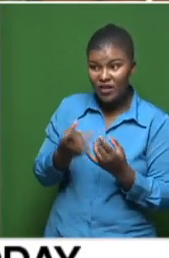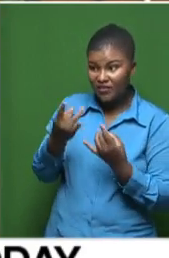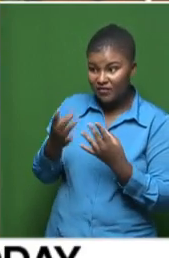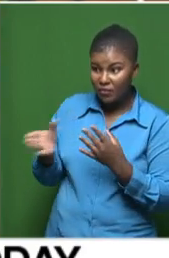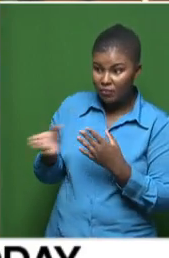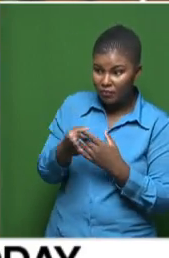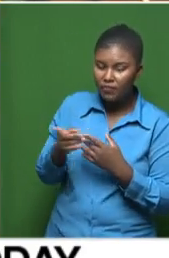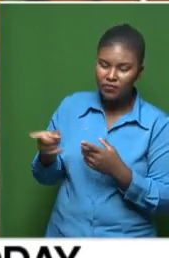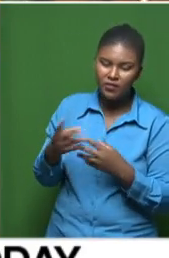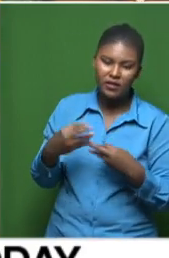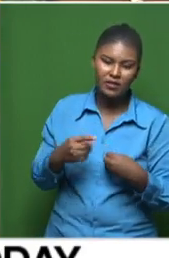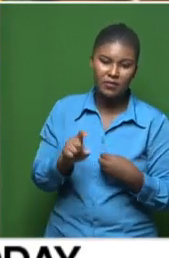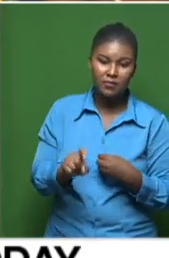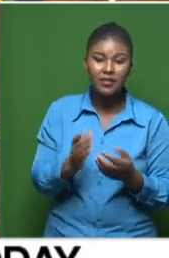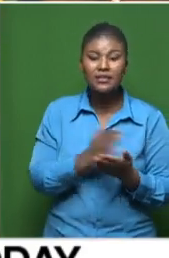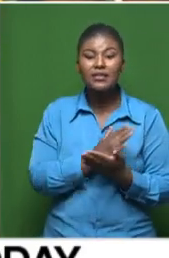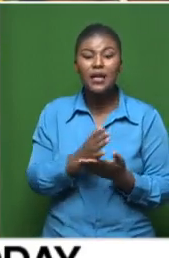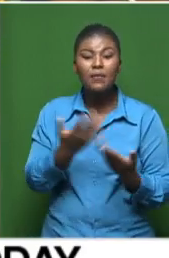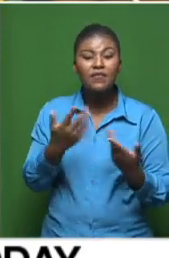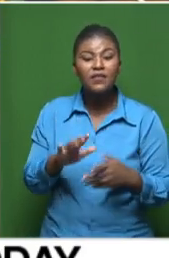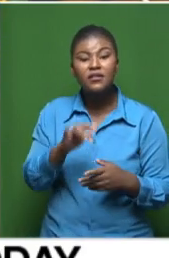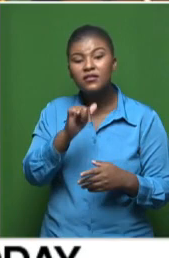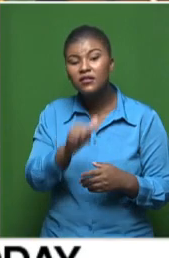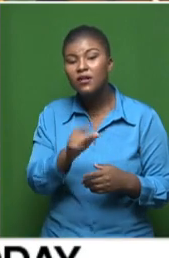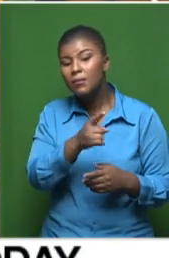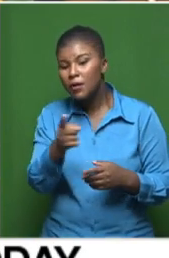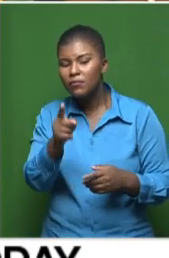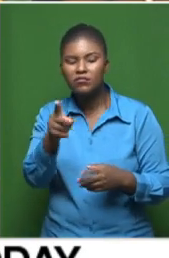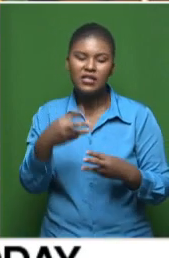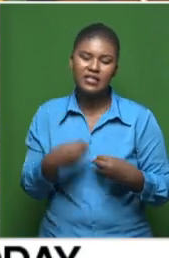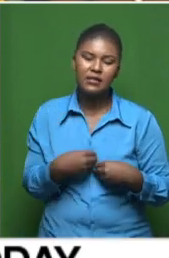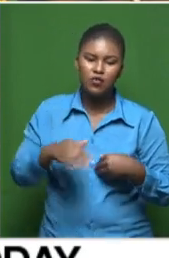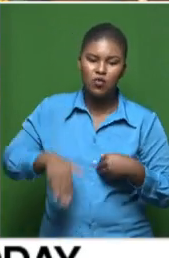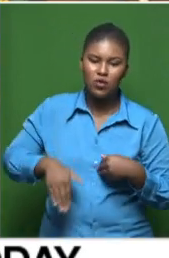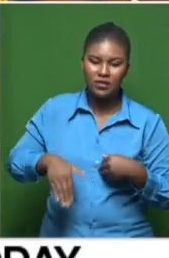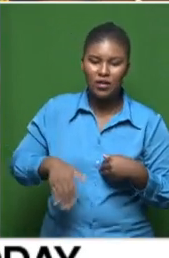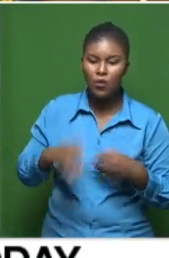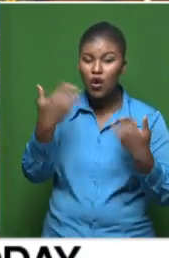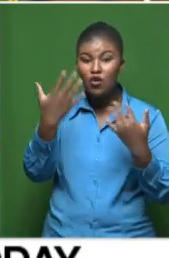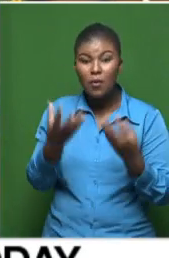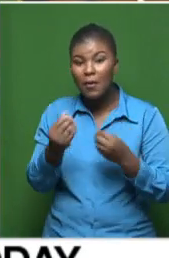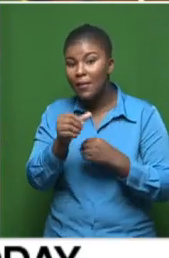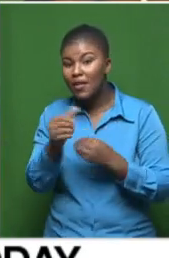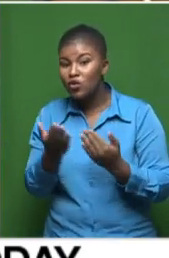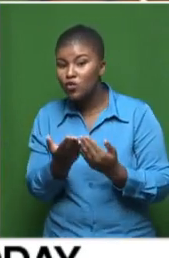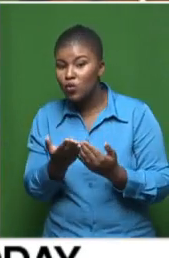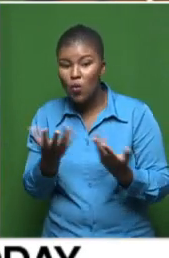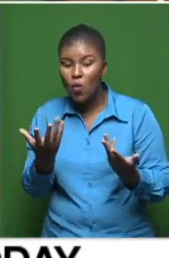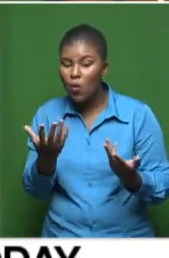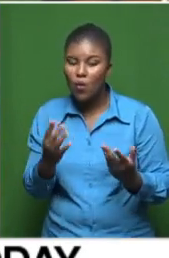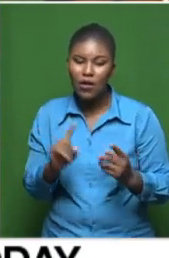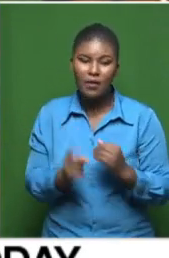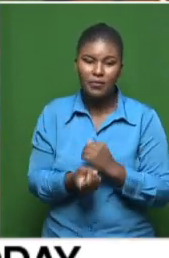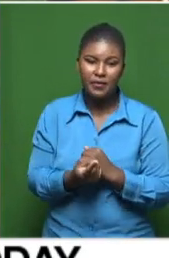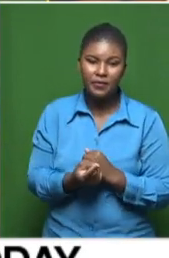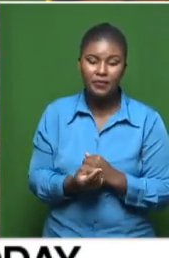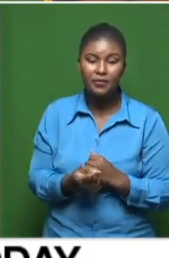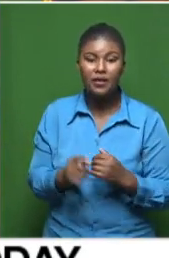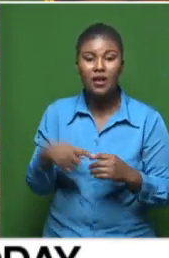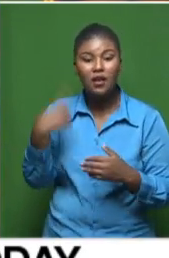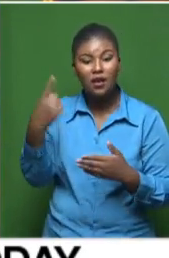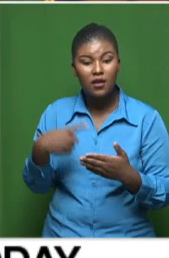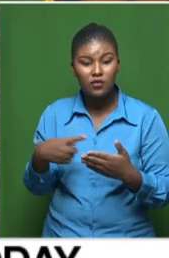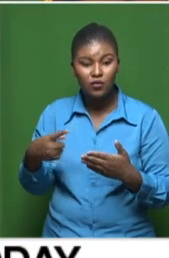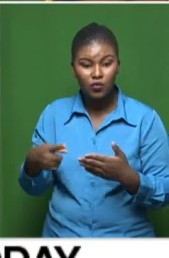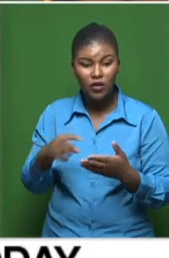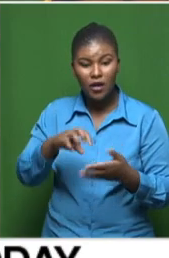Well, some have been given offers, have not accepted them. And so we're not sure if they found other alternatives to the offers that we had given them. Then by next